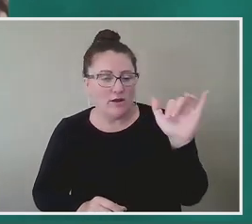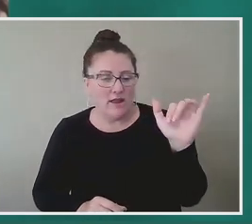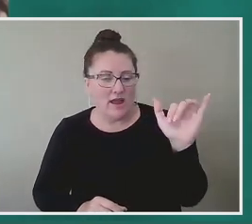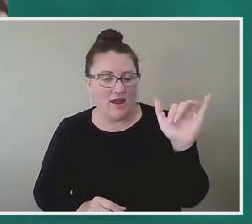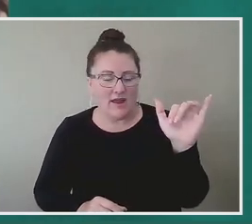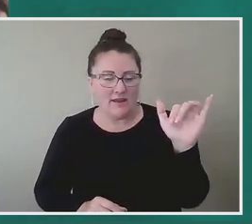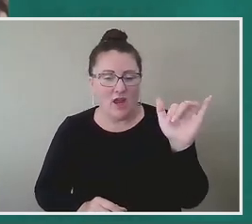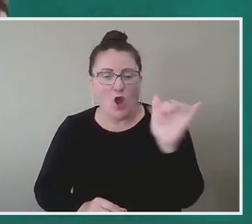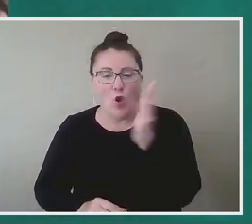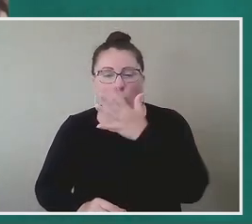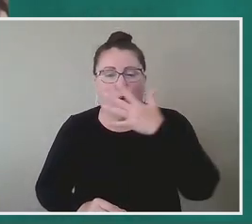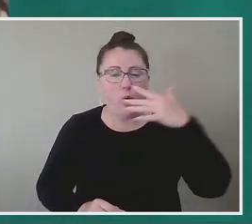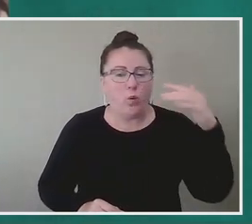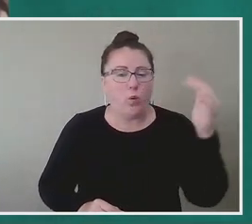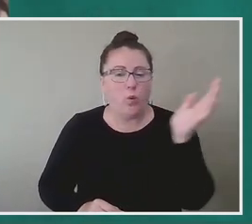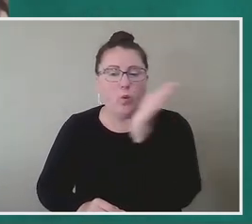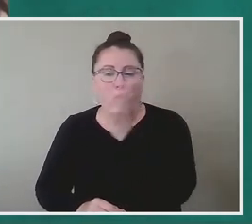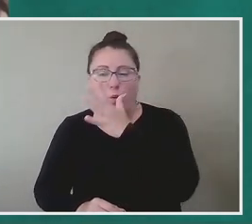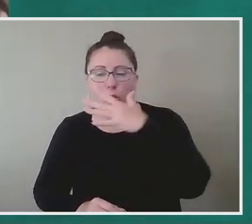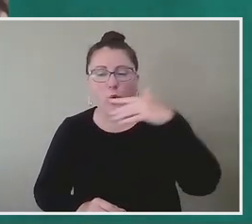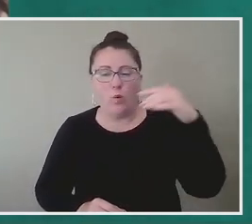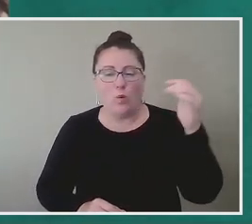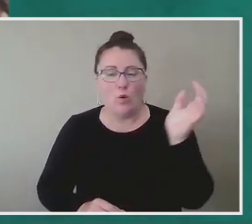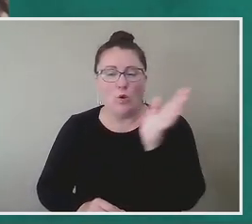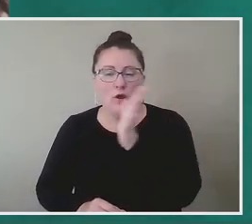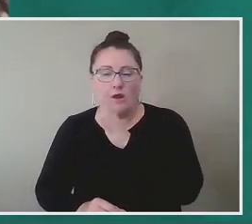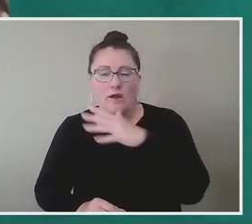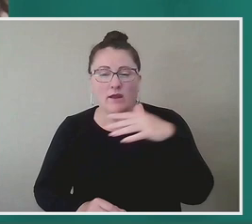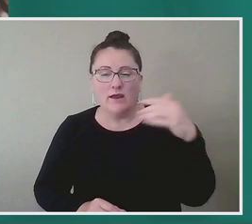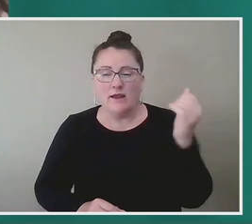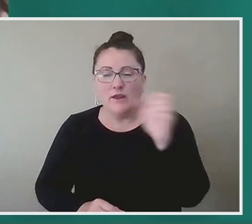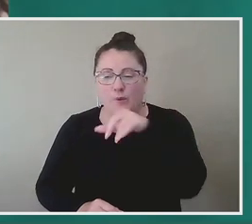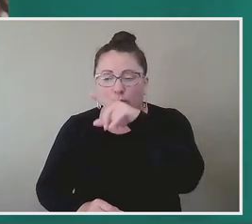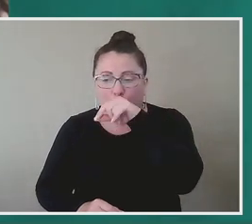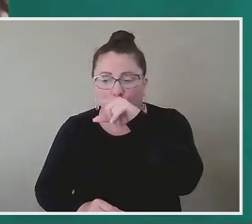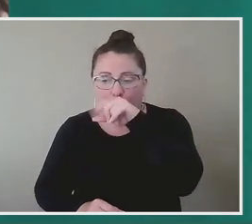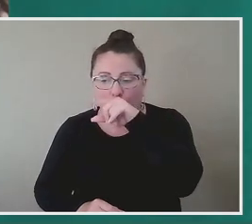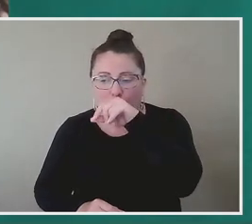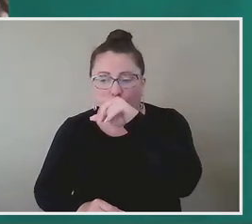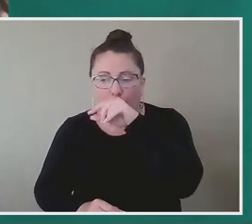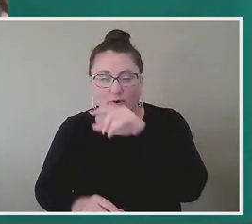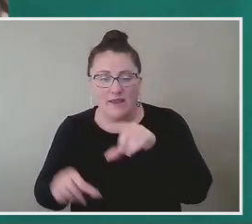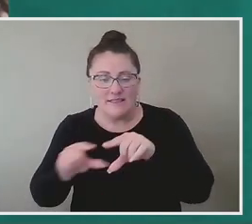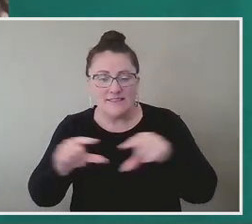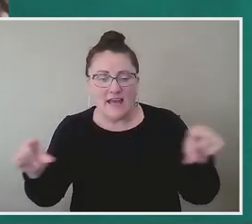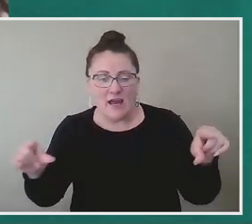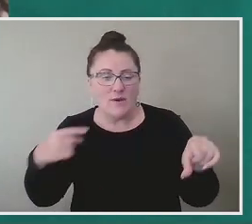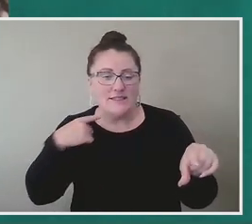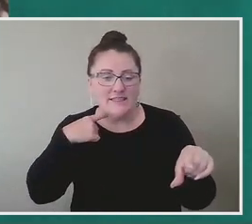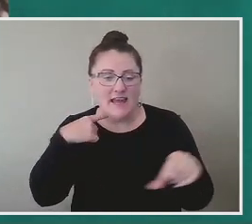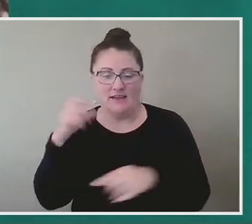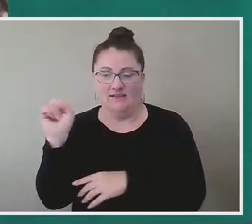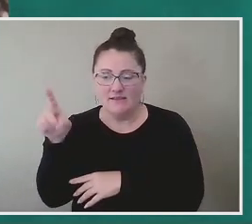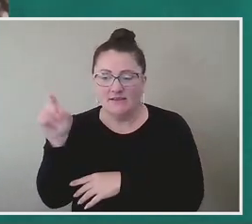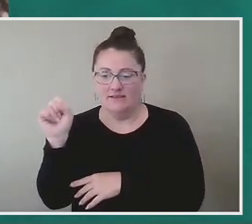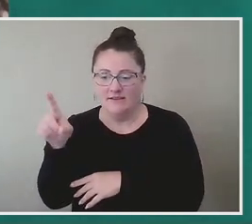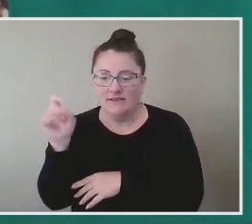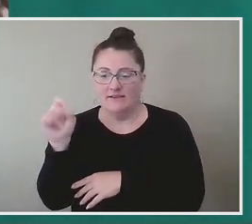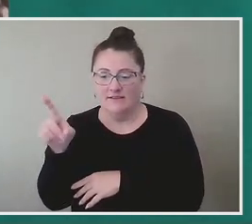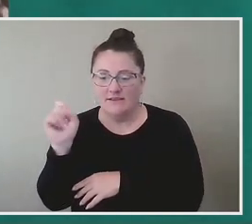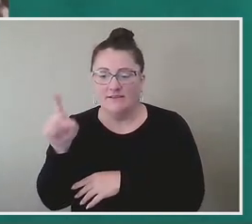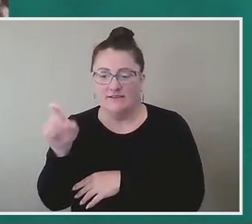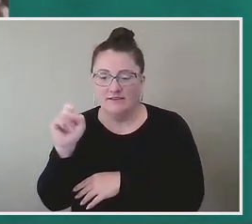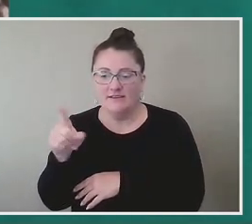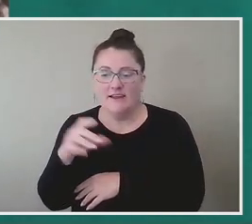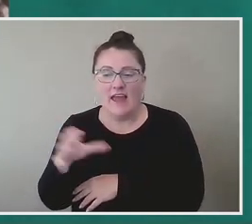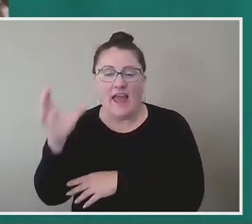the leaves, what the, you know, the way the like pigeon on the sidewalk's neck moves and like the way that the sunlight hits the sort of,